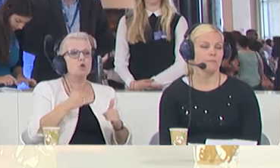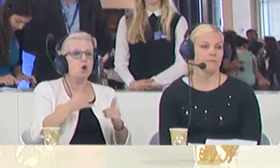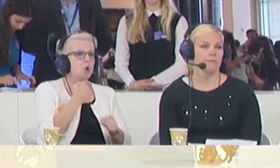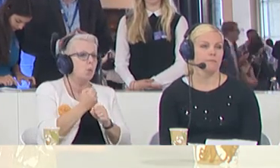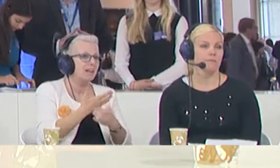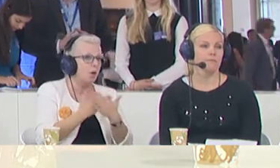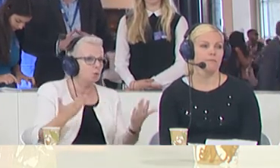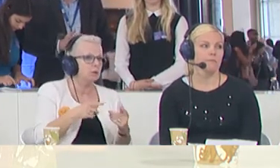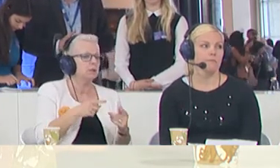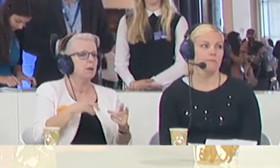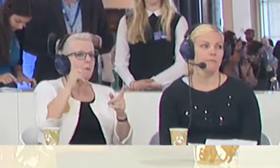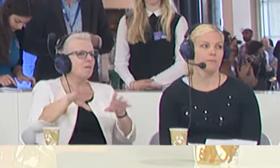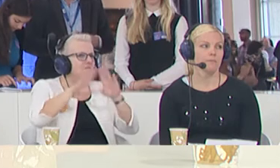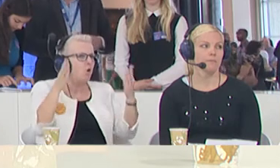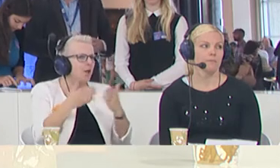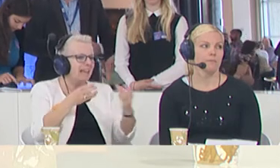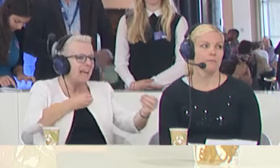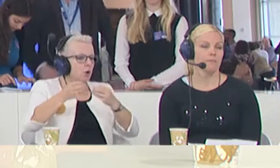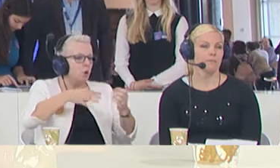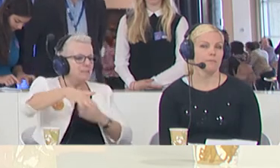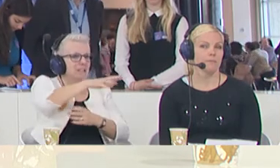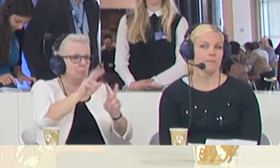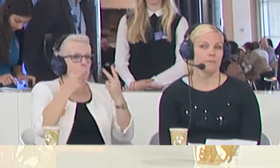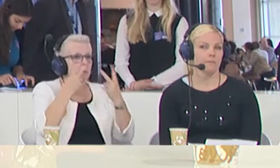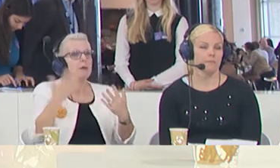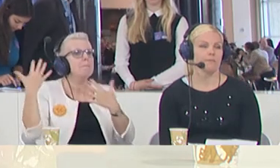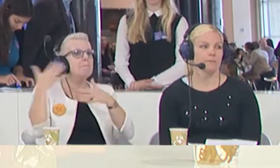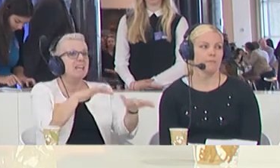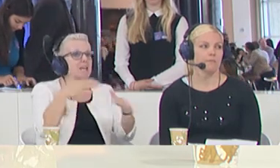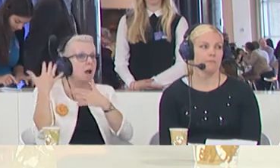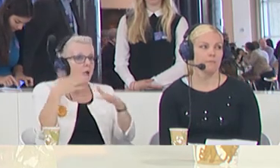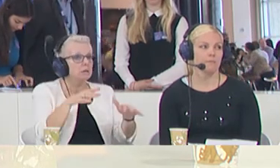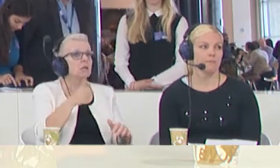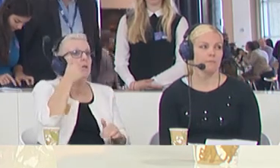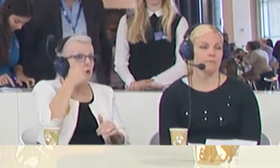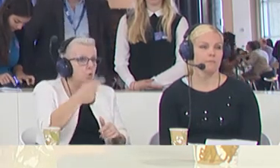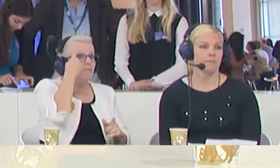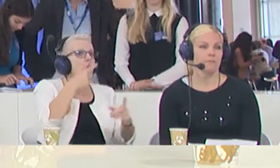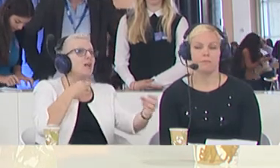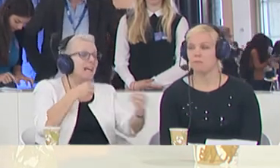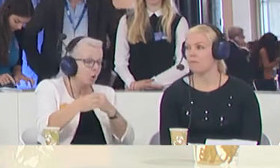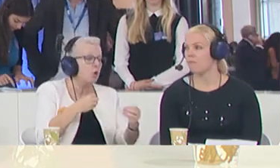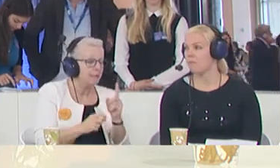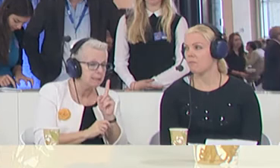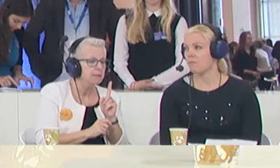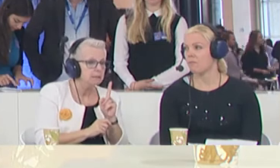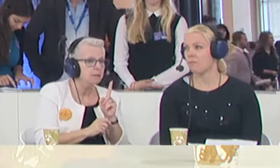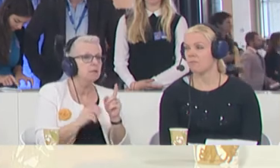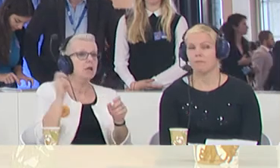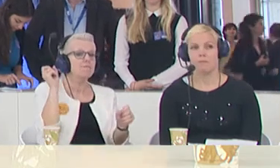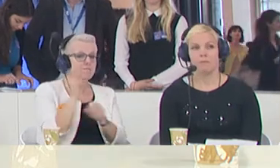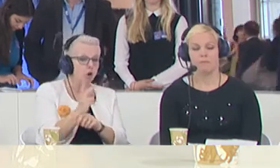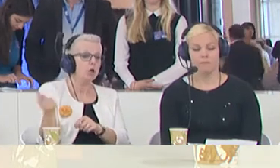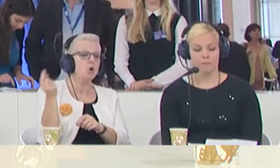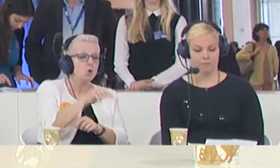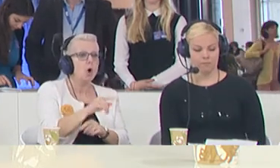overall, the whole economic stagnation that we see. Migration, of course, also is good for economy. I mean, refugees are coming